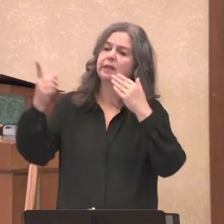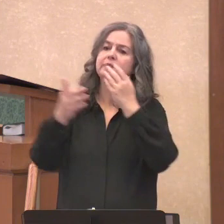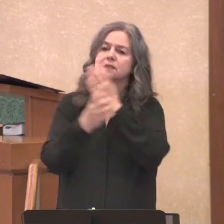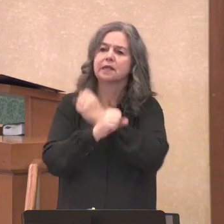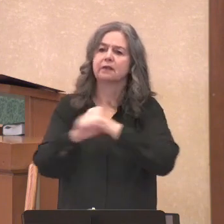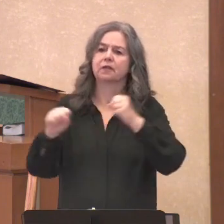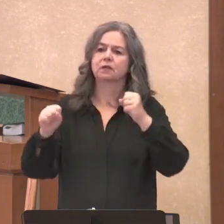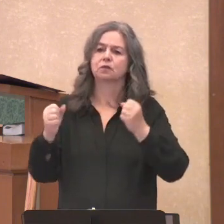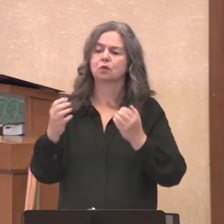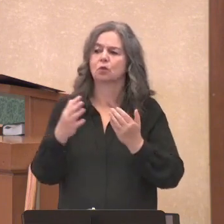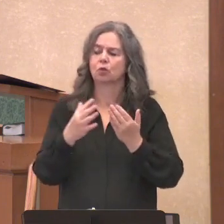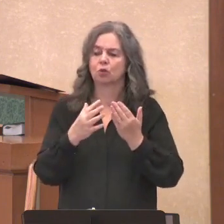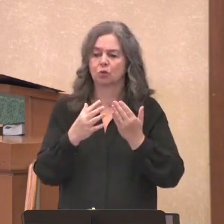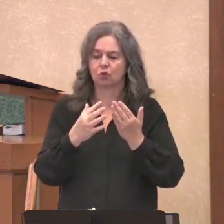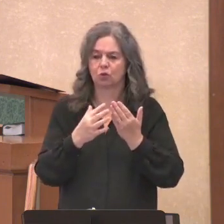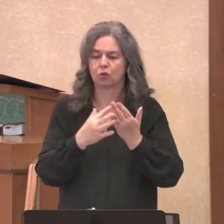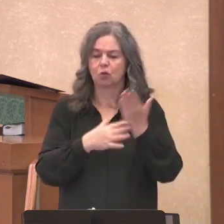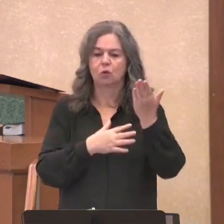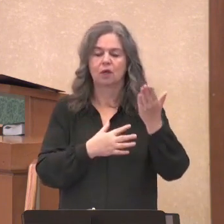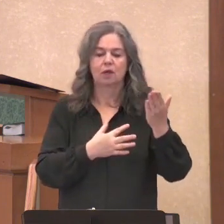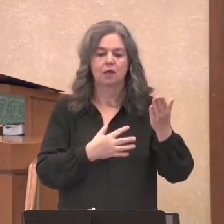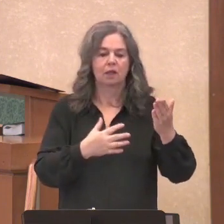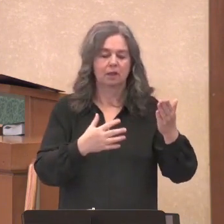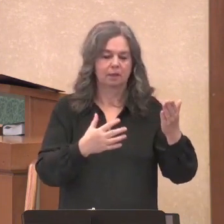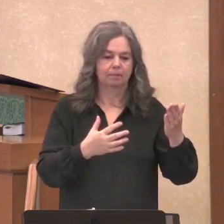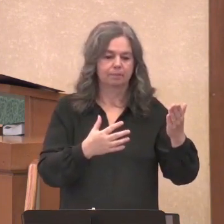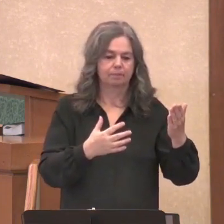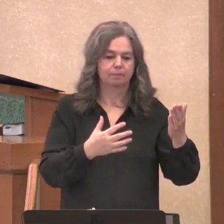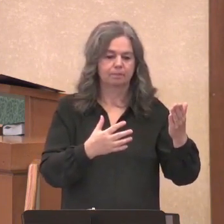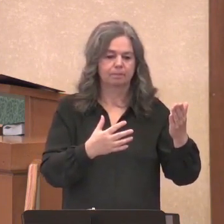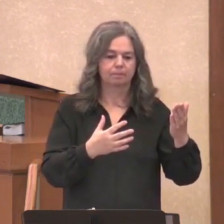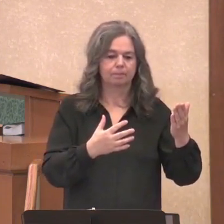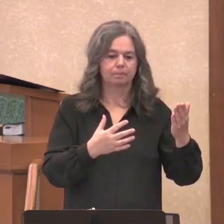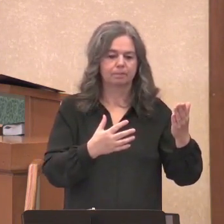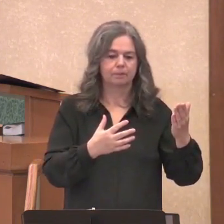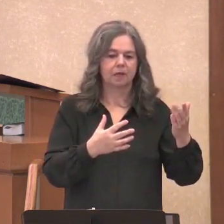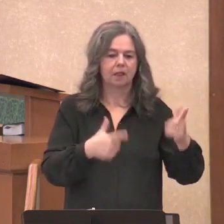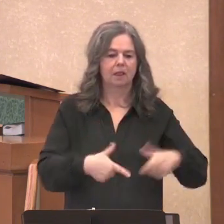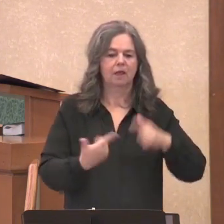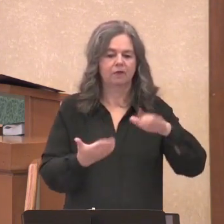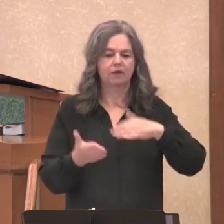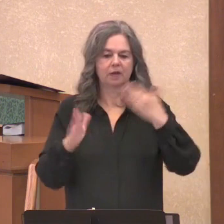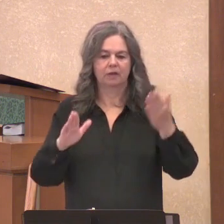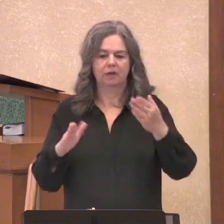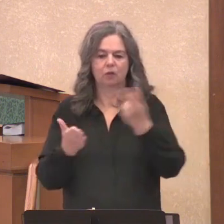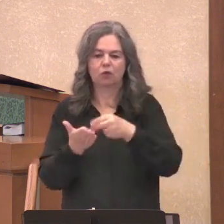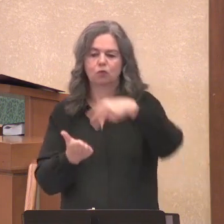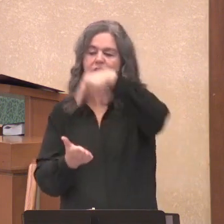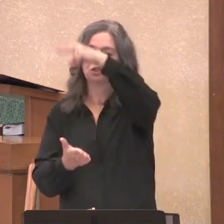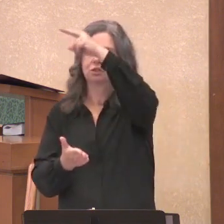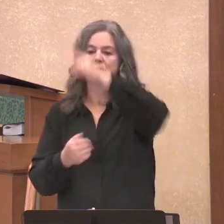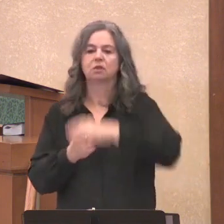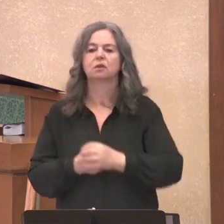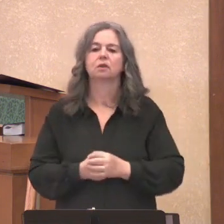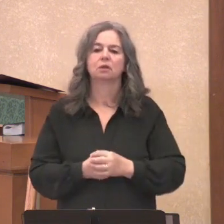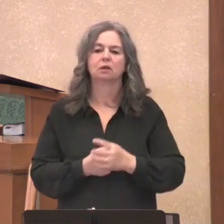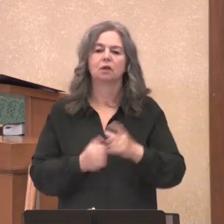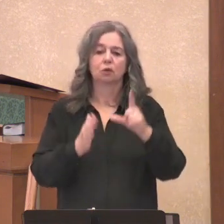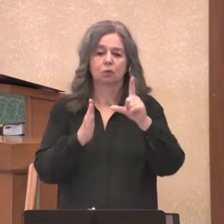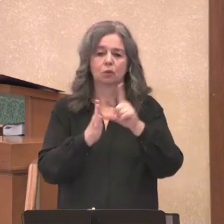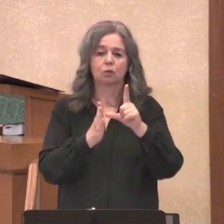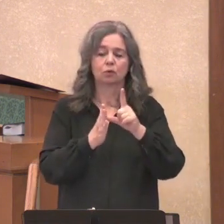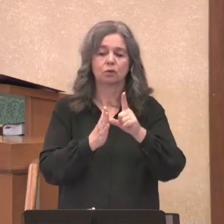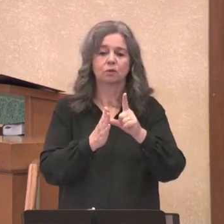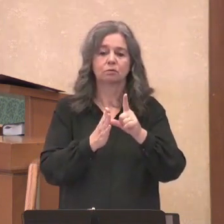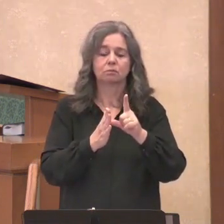and resurrection. That is our salvation. But in fact, Lutheran Christians spend a little more time on grace.